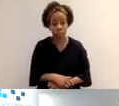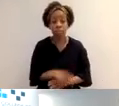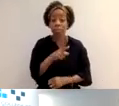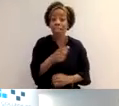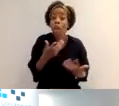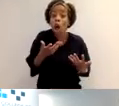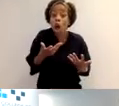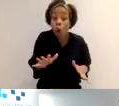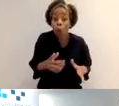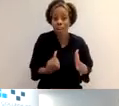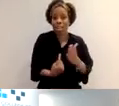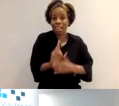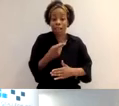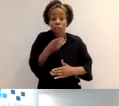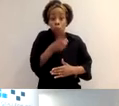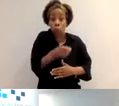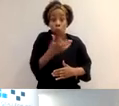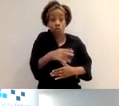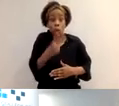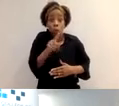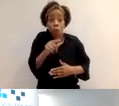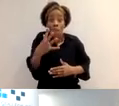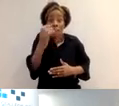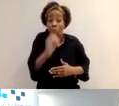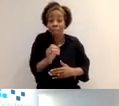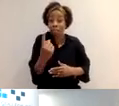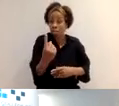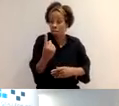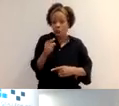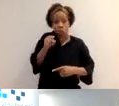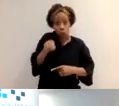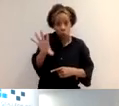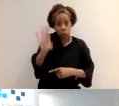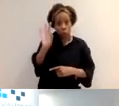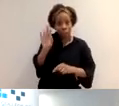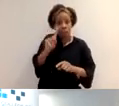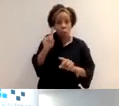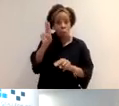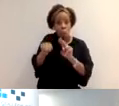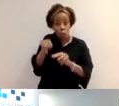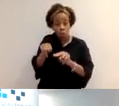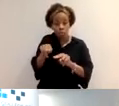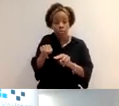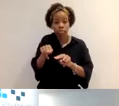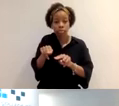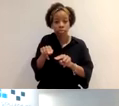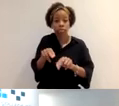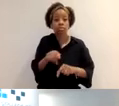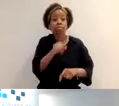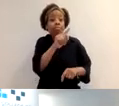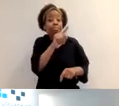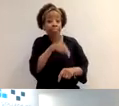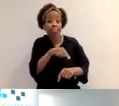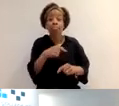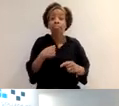on that random two and a half percent and we say, you know, hi there, you have been selected. What we want from you, again, this is to be done on our